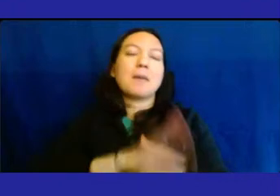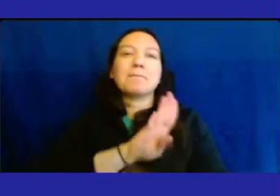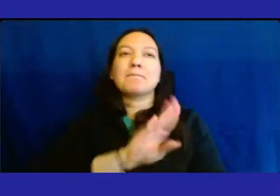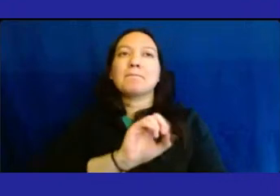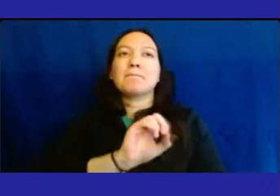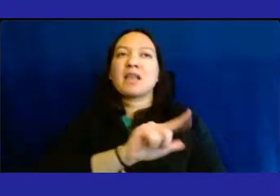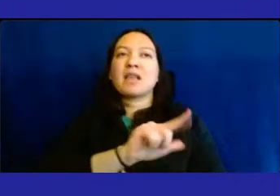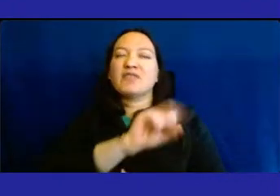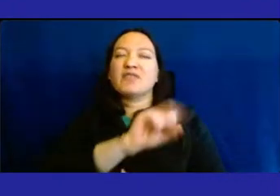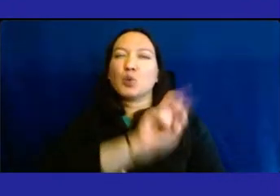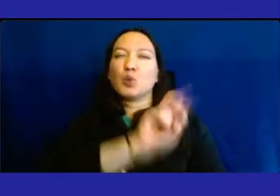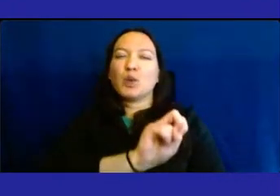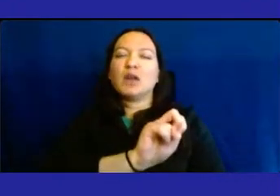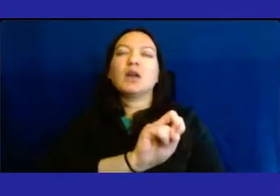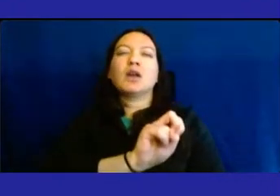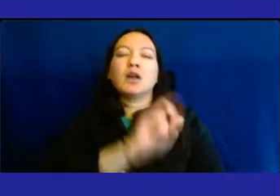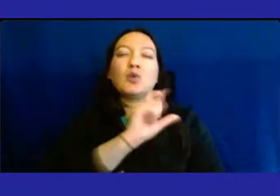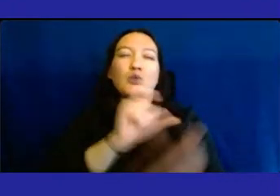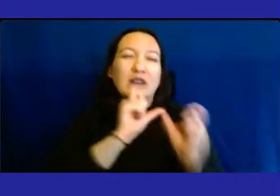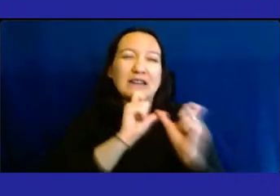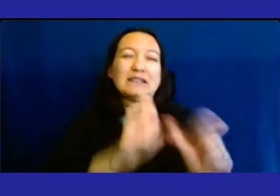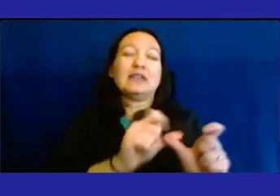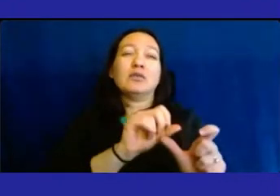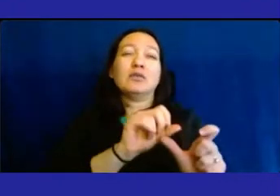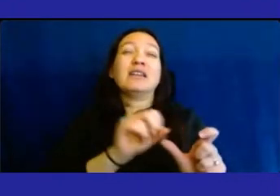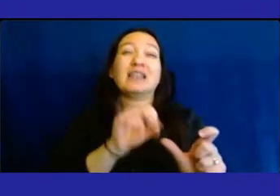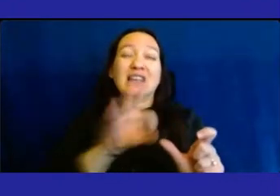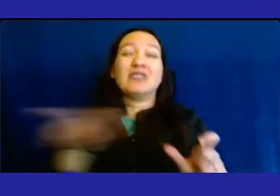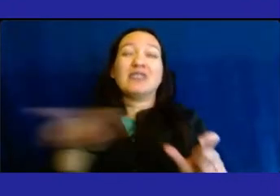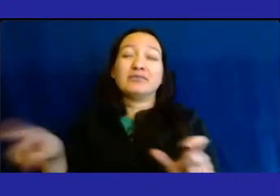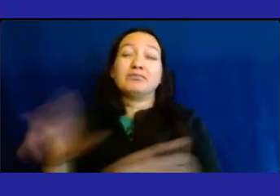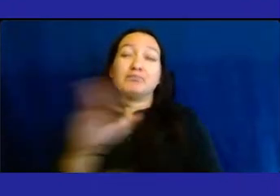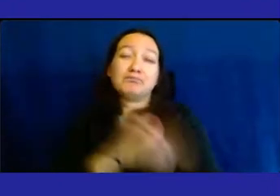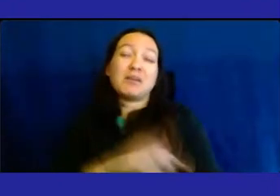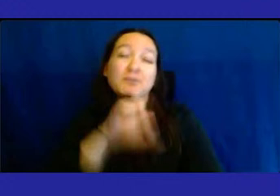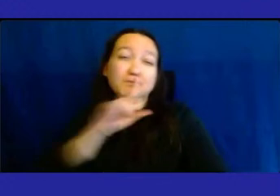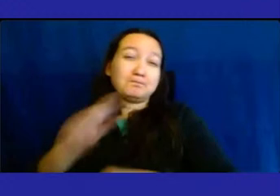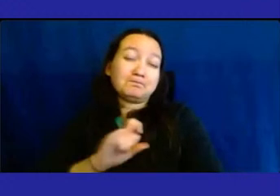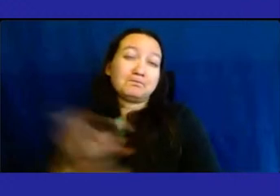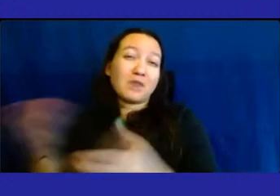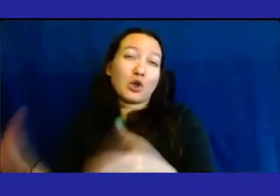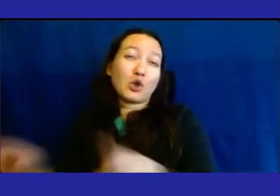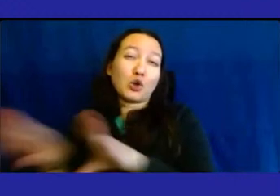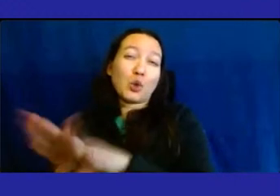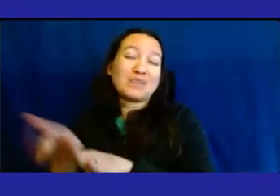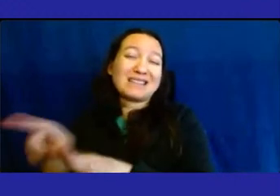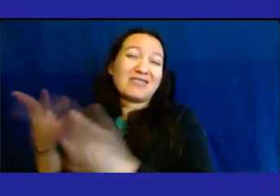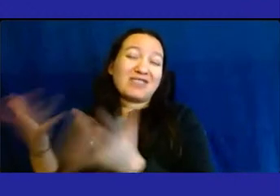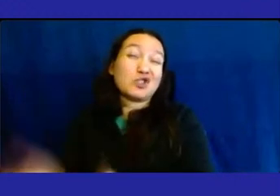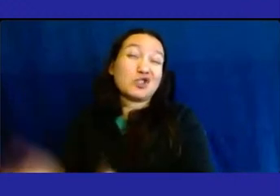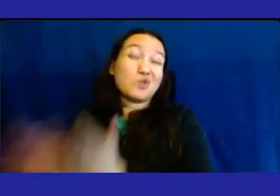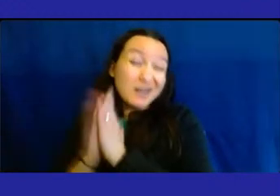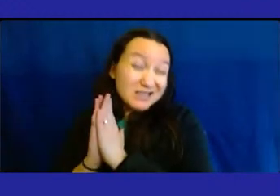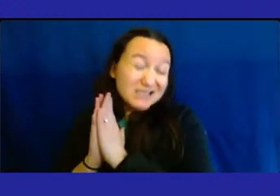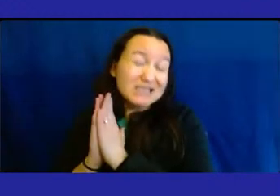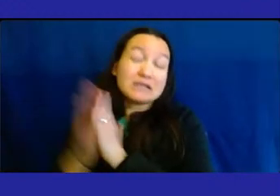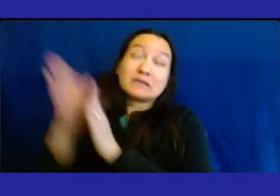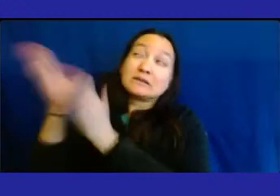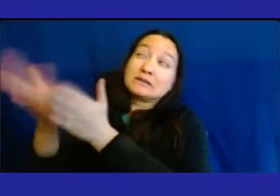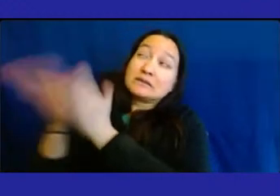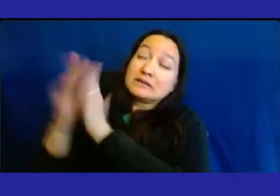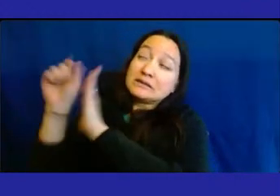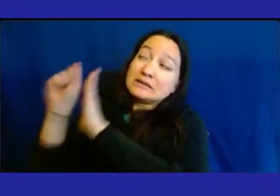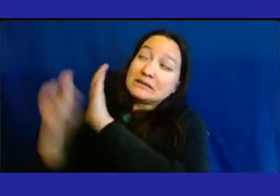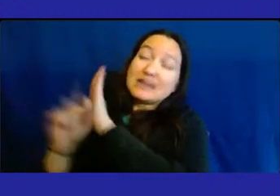certainly it will continue if the hospital does close, as they've requested to the state in July.